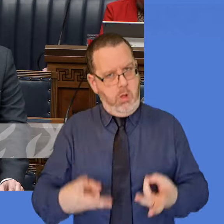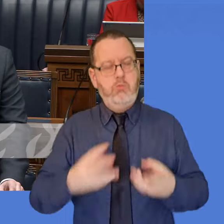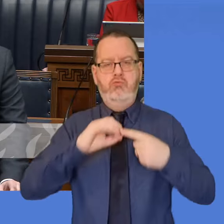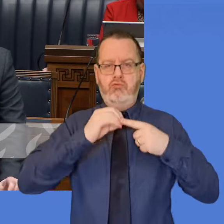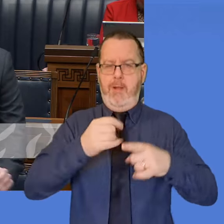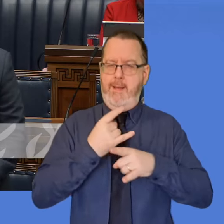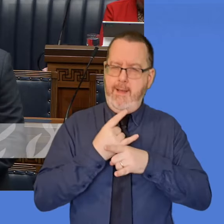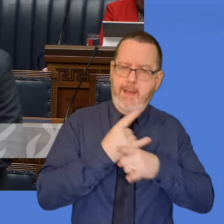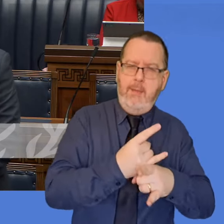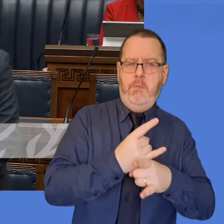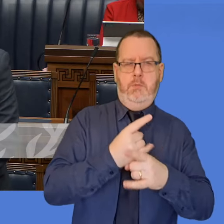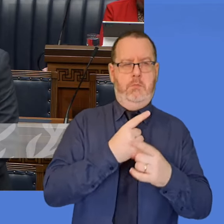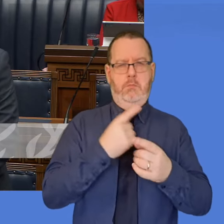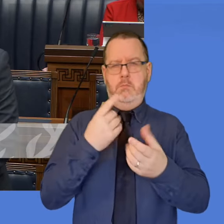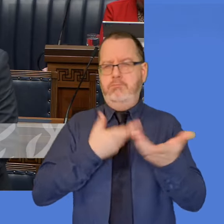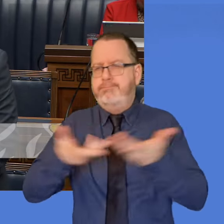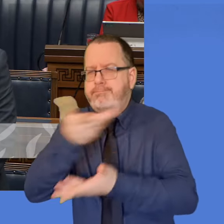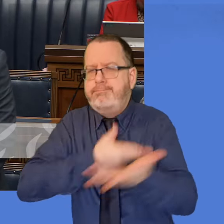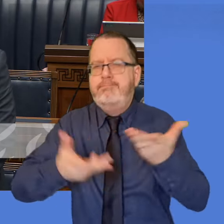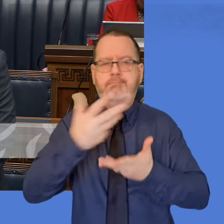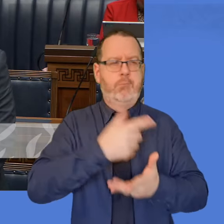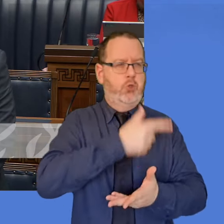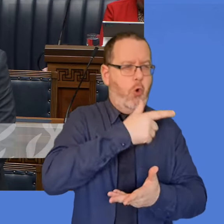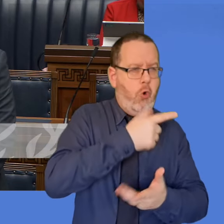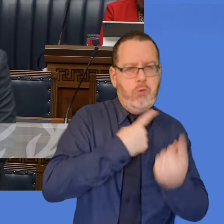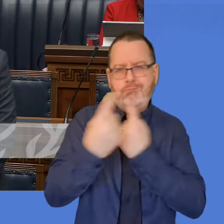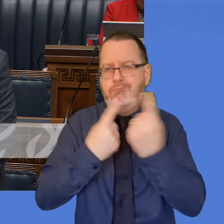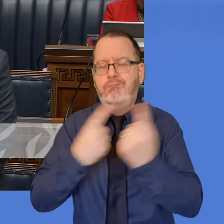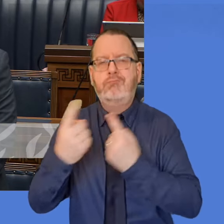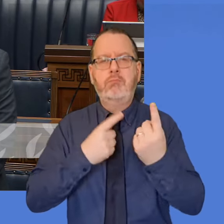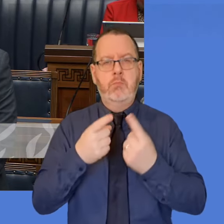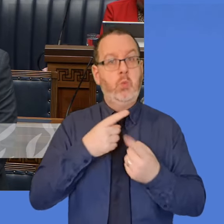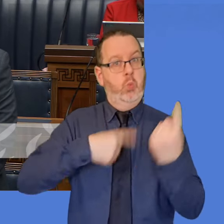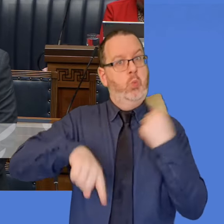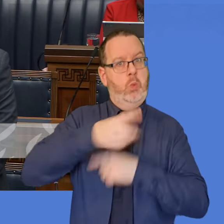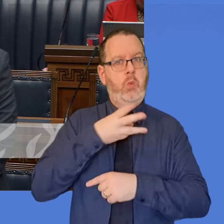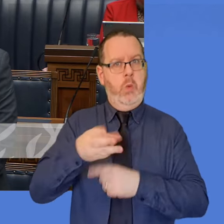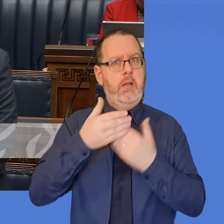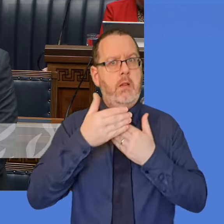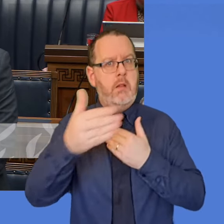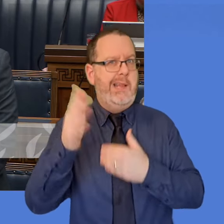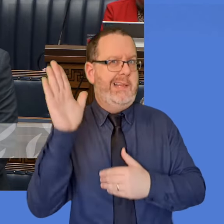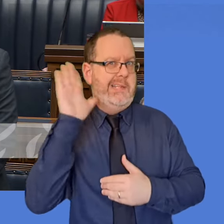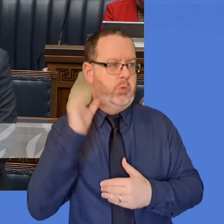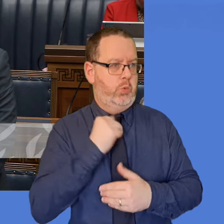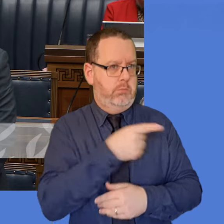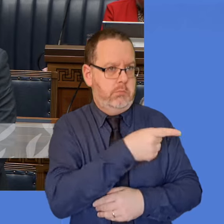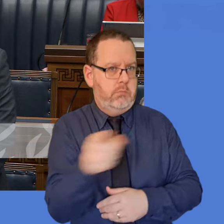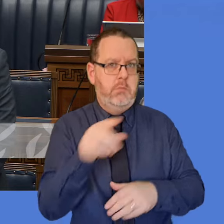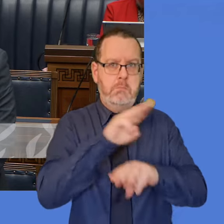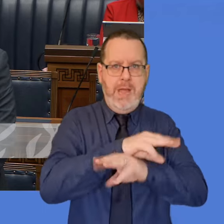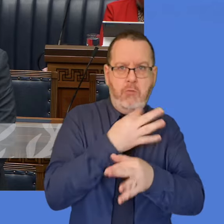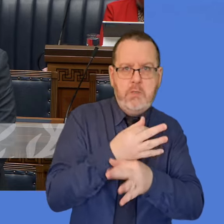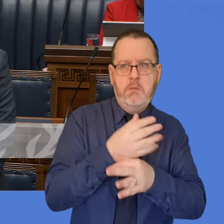We certainly will be listening to those stakeholders, listening to those parents and coming up with what we can